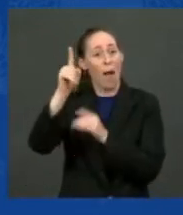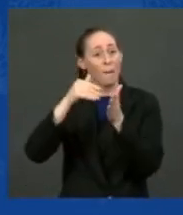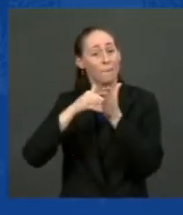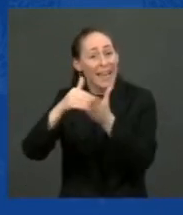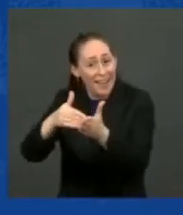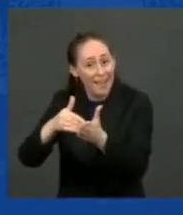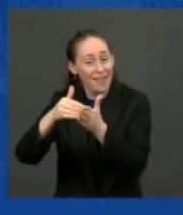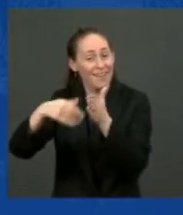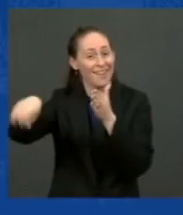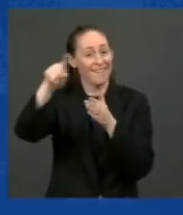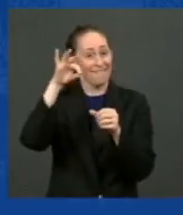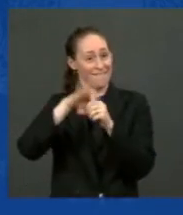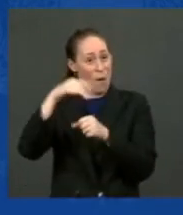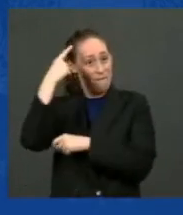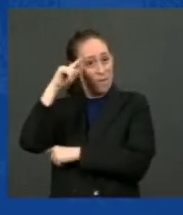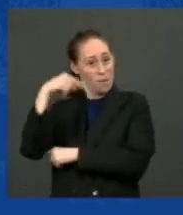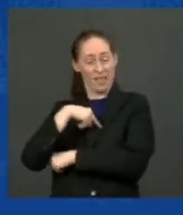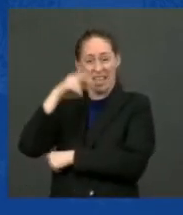Notwithstanding the signs.